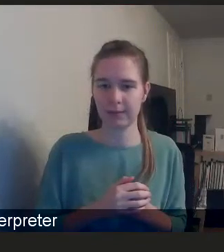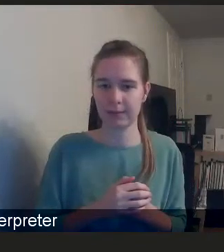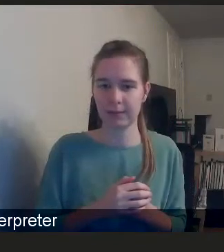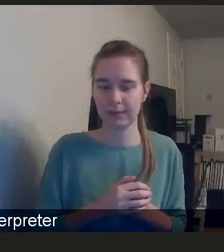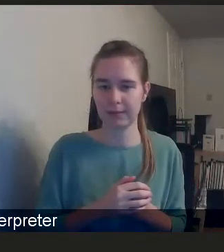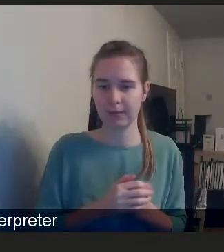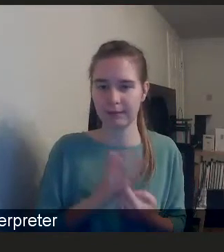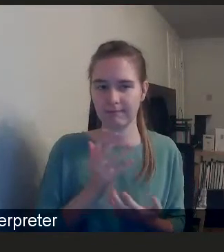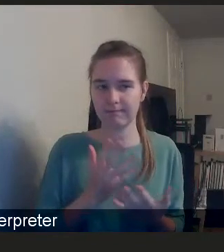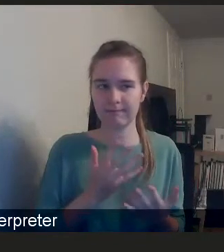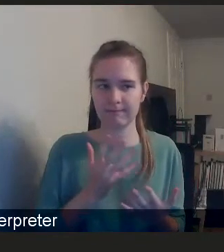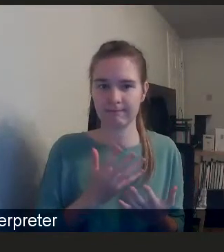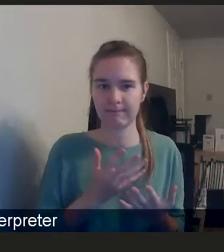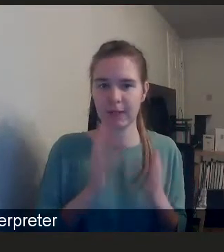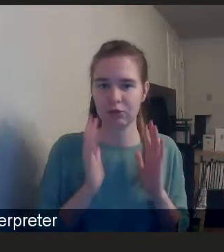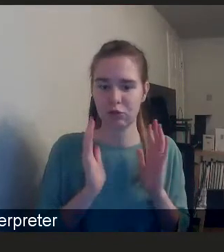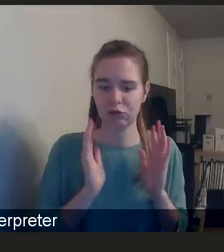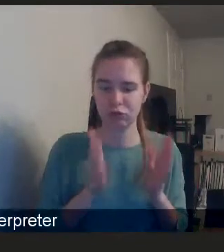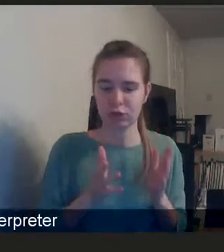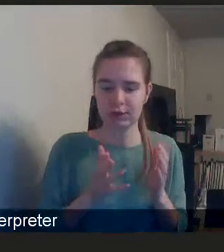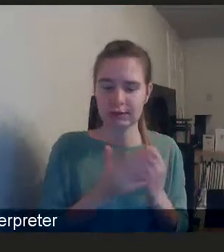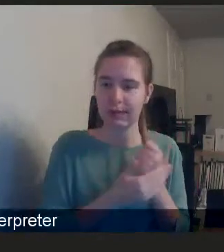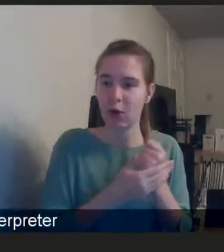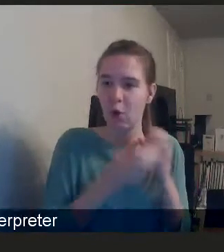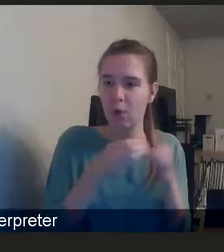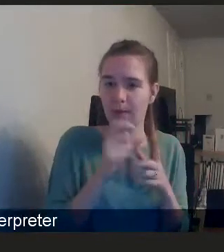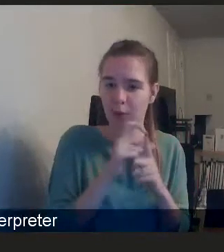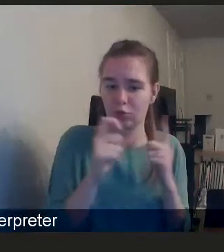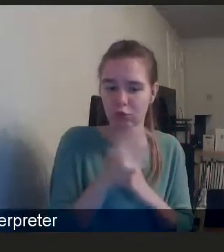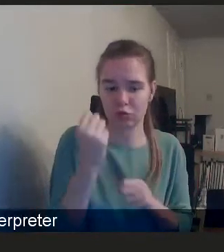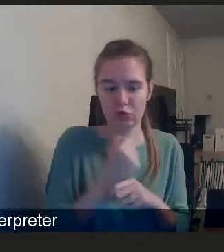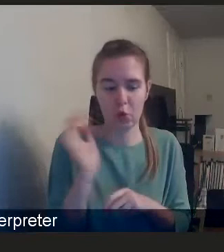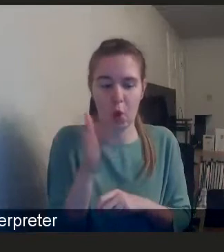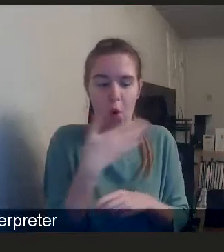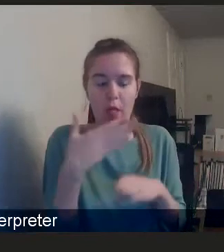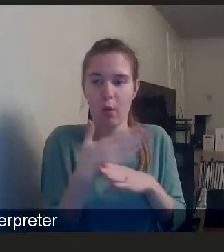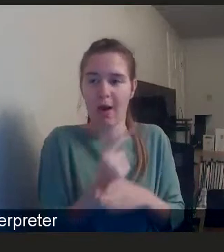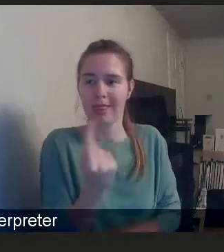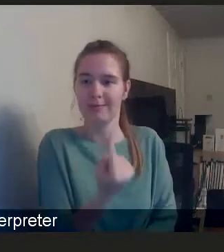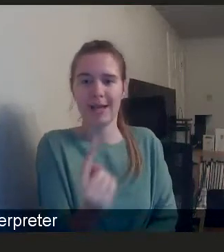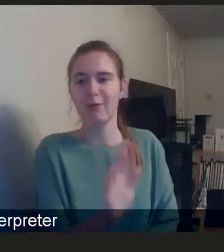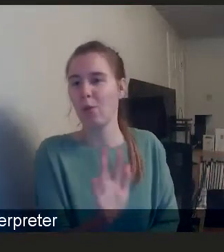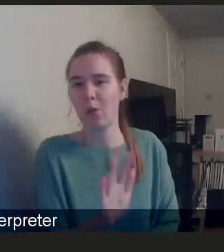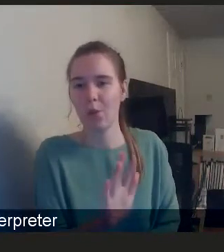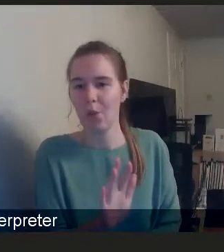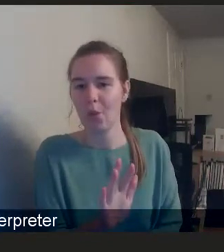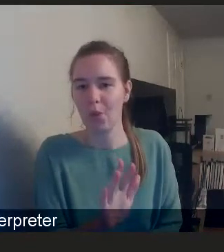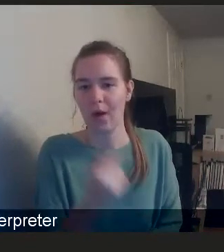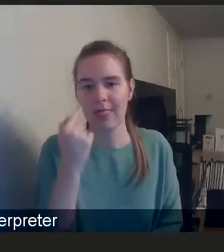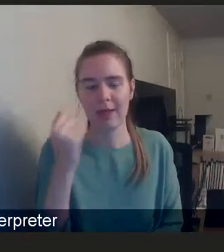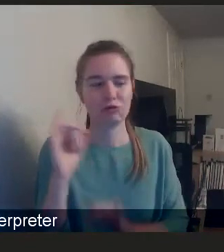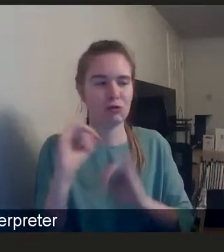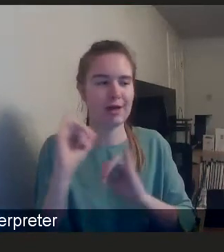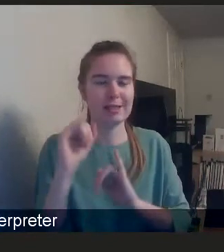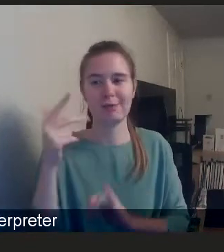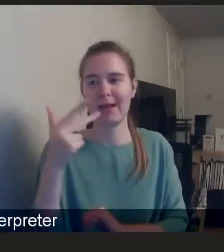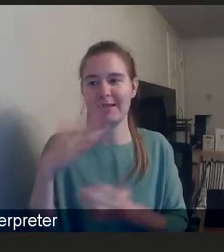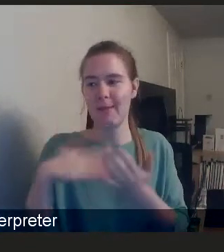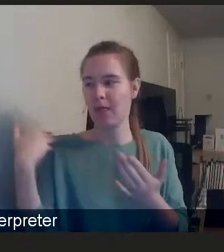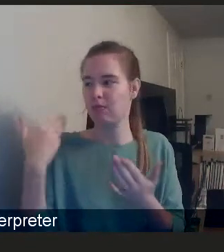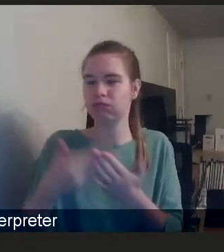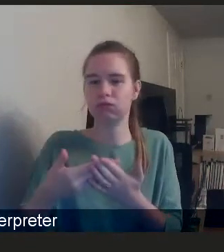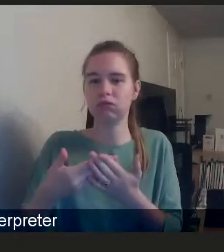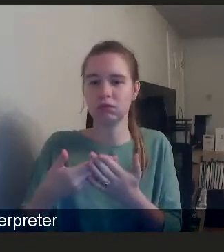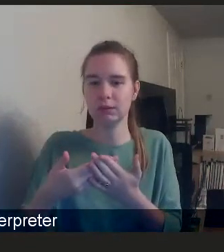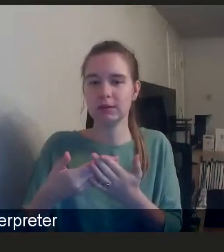on minority ethnic communities to do all the work themselves. And I think the process over the last 18 months as a